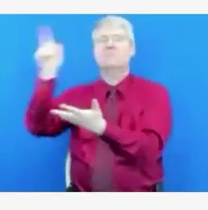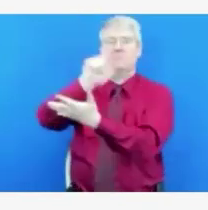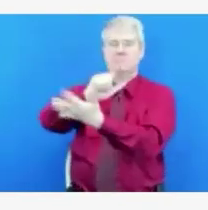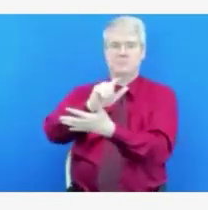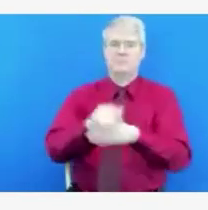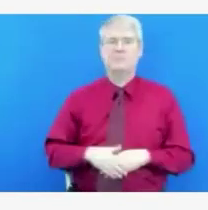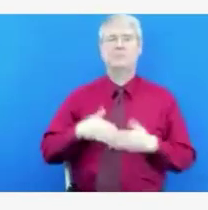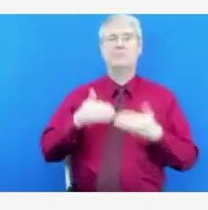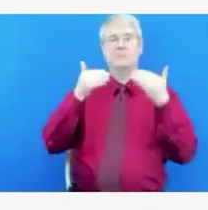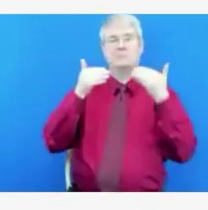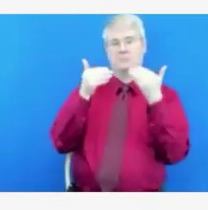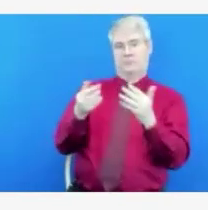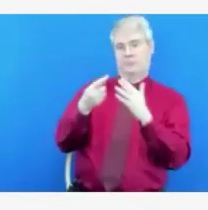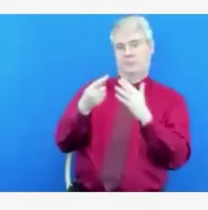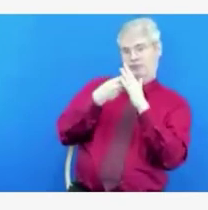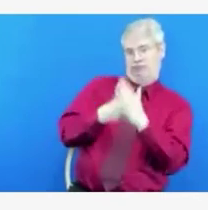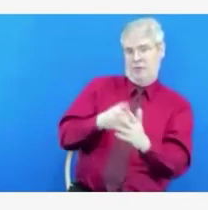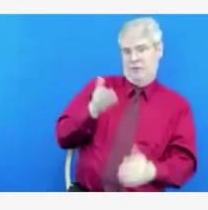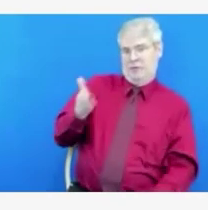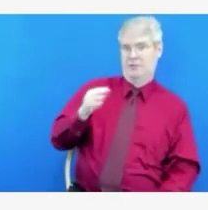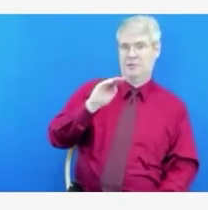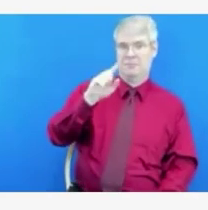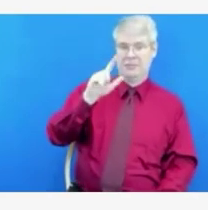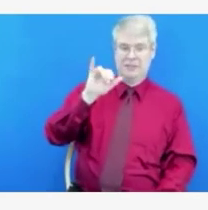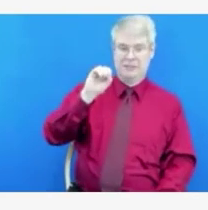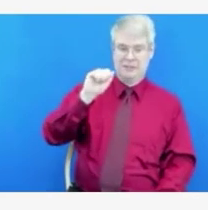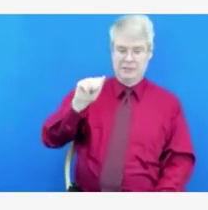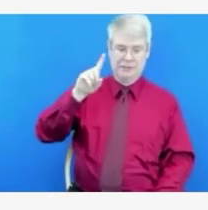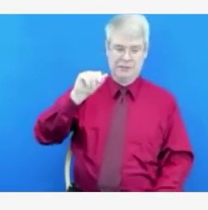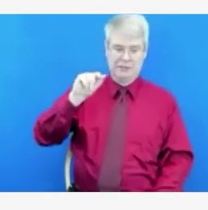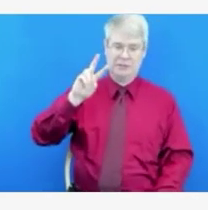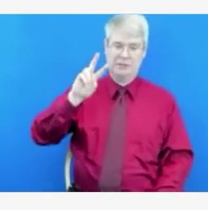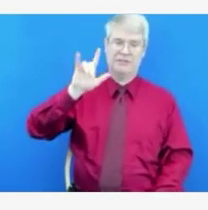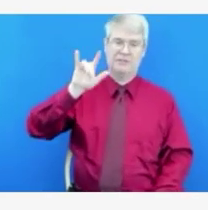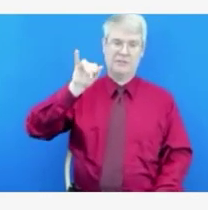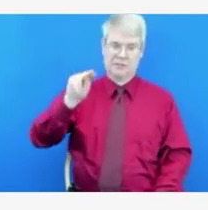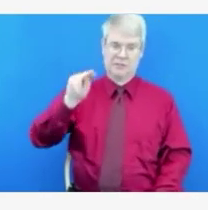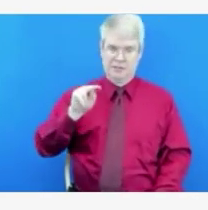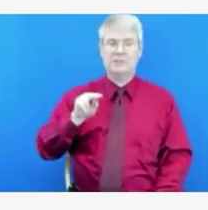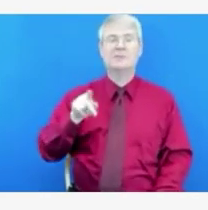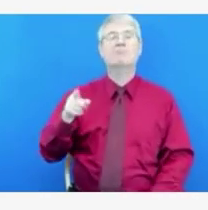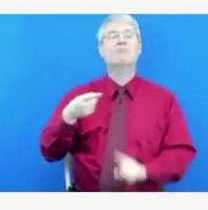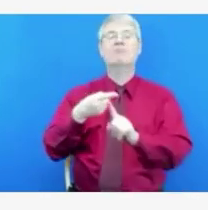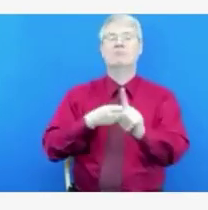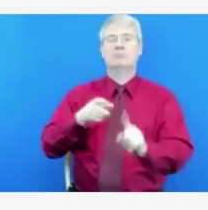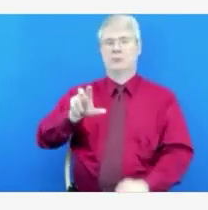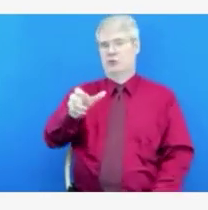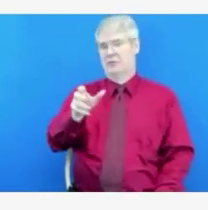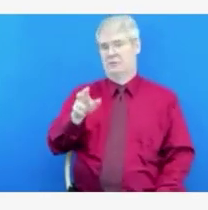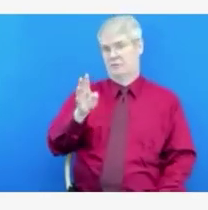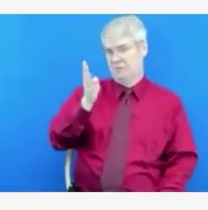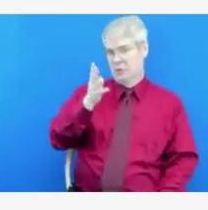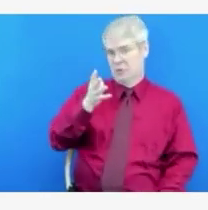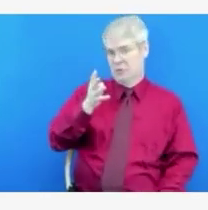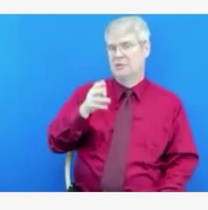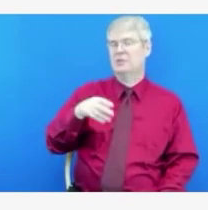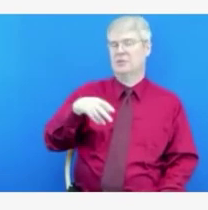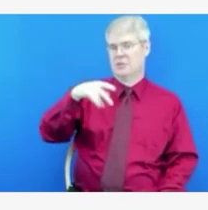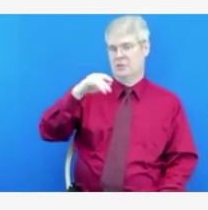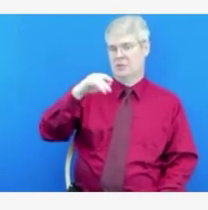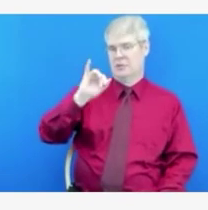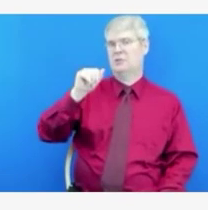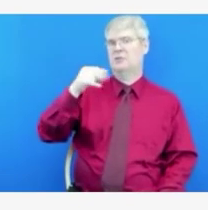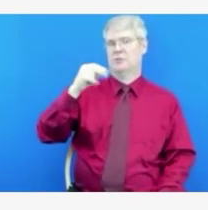Thanks, Nikki. Melissa Dablin with Idaho Public Television. I have so many questions based on what you said, Dr.